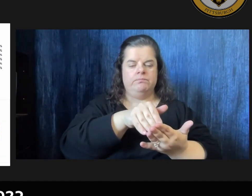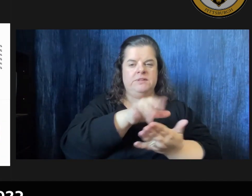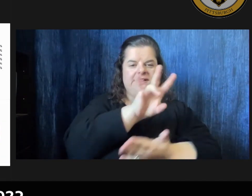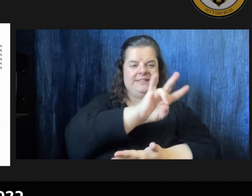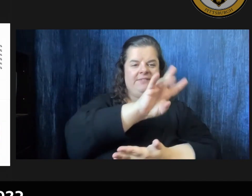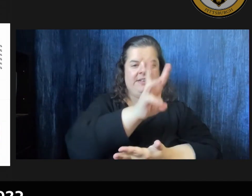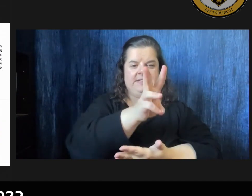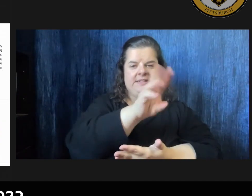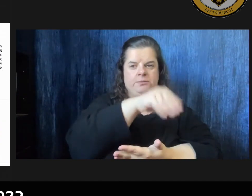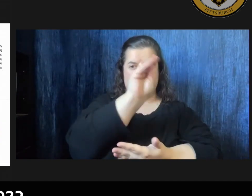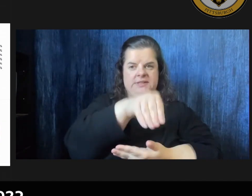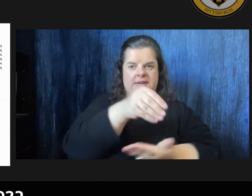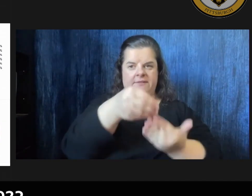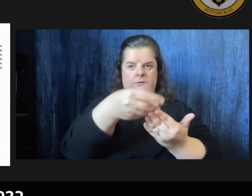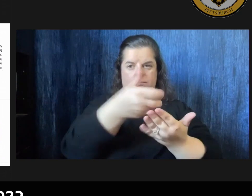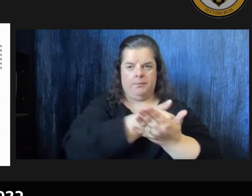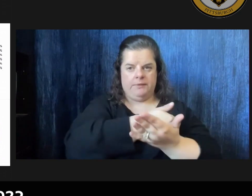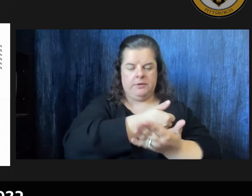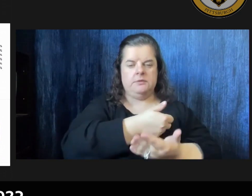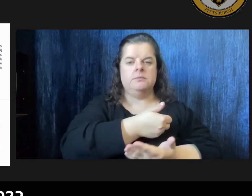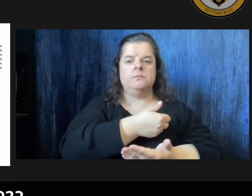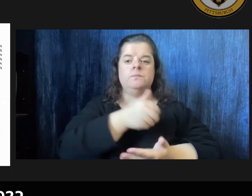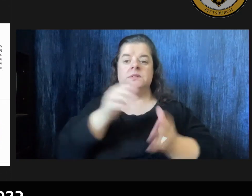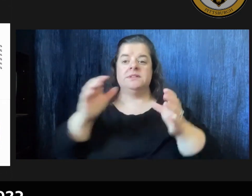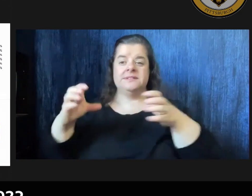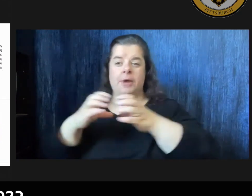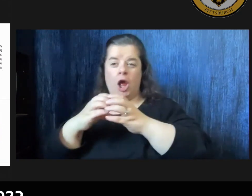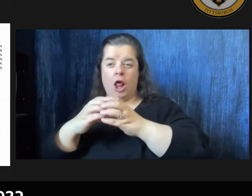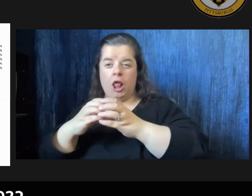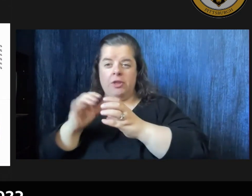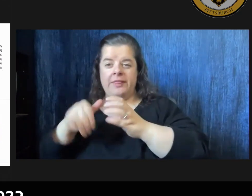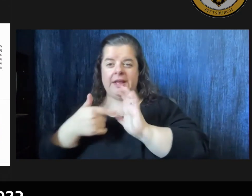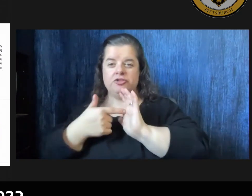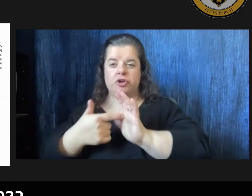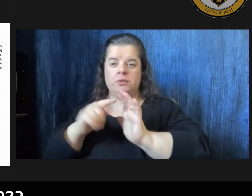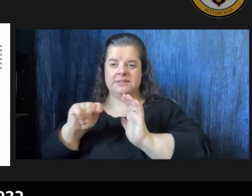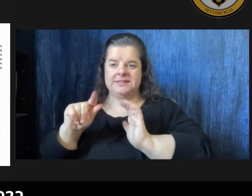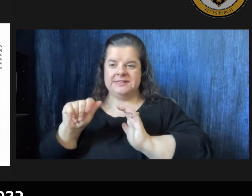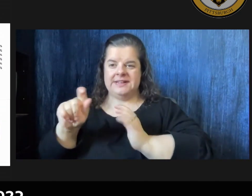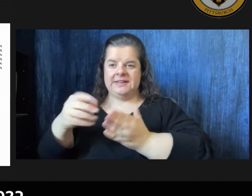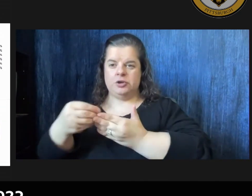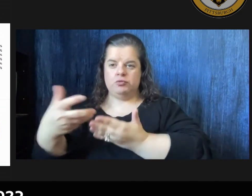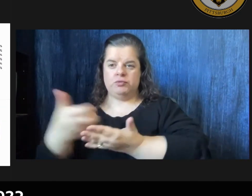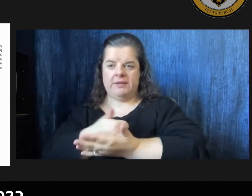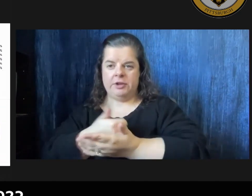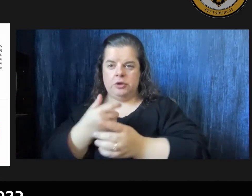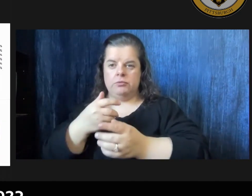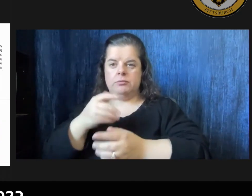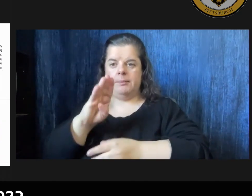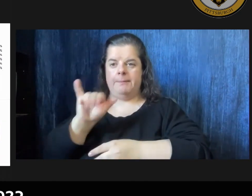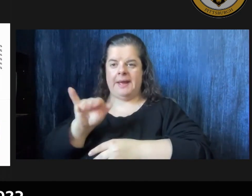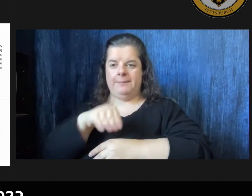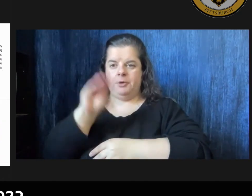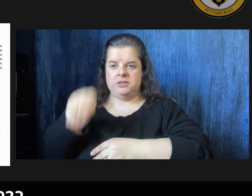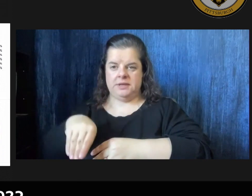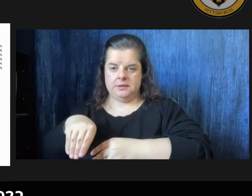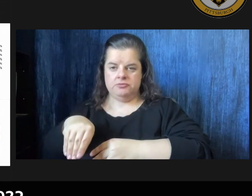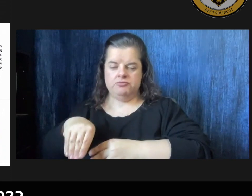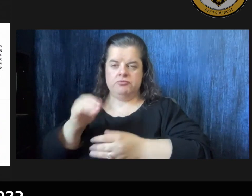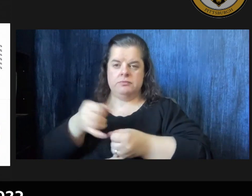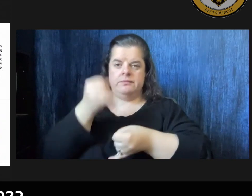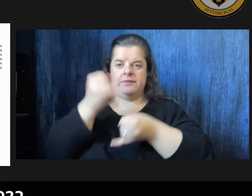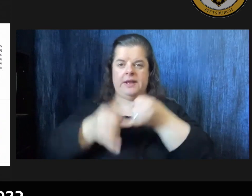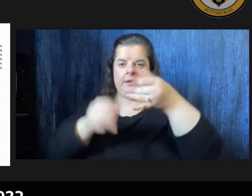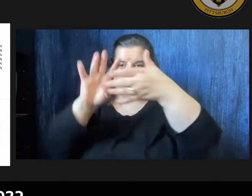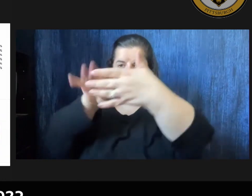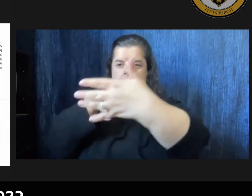percent the smaller pie shows the composition of tax revenues by percentage and finally the table